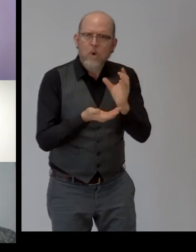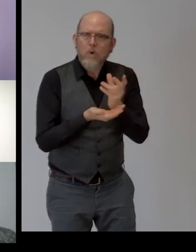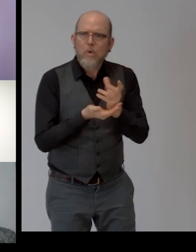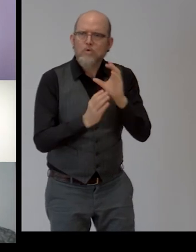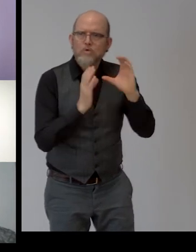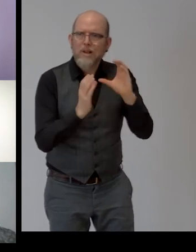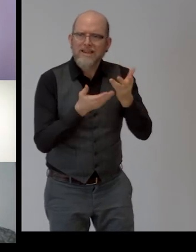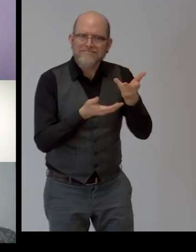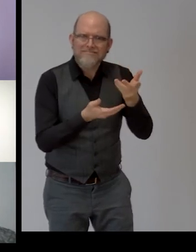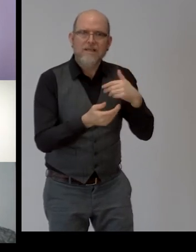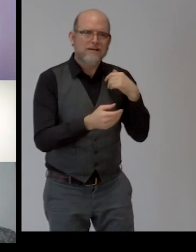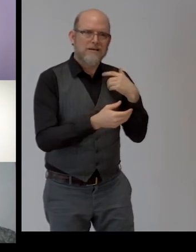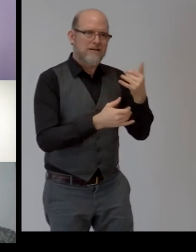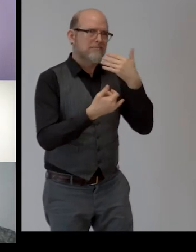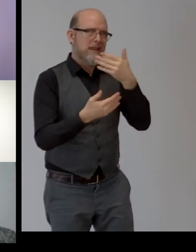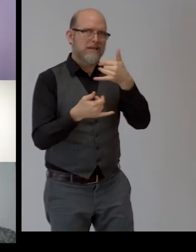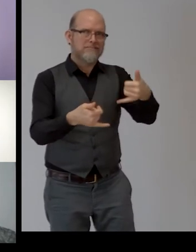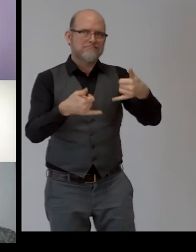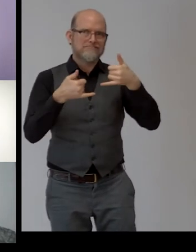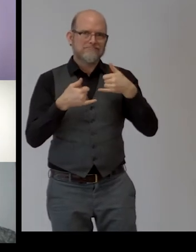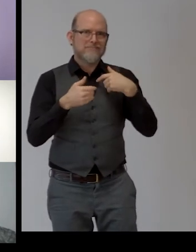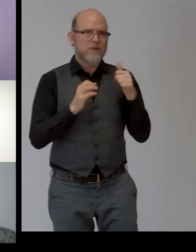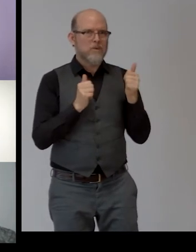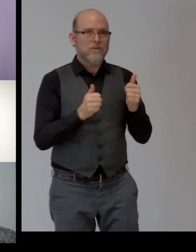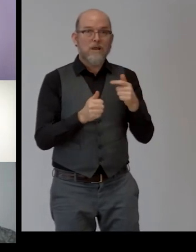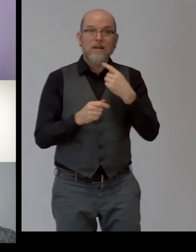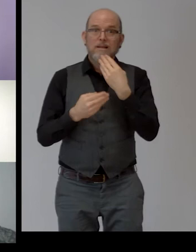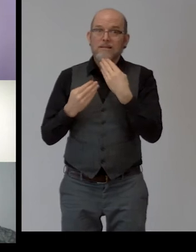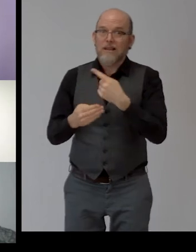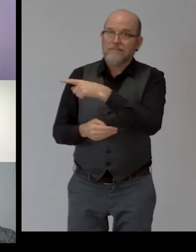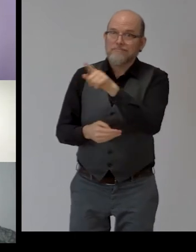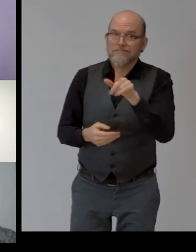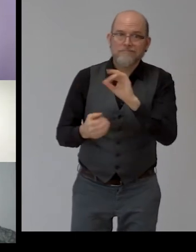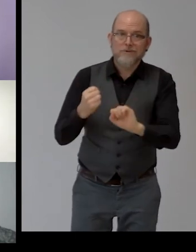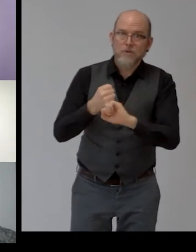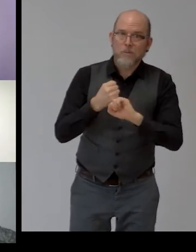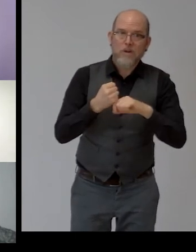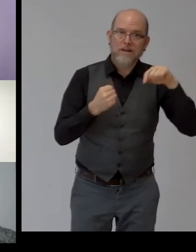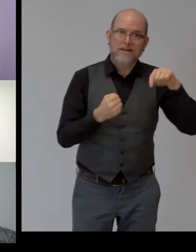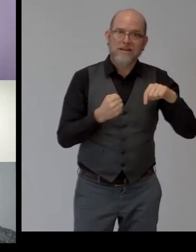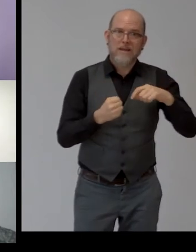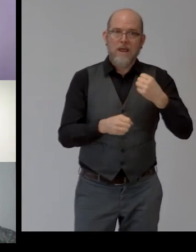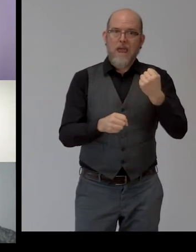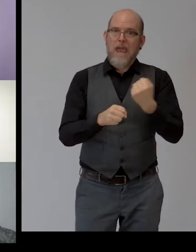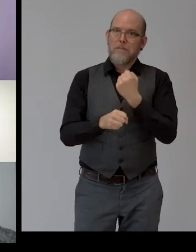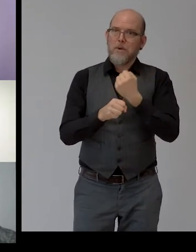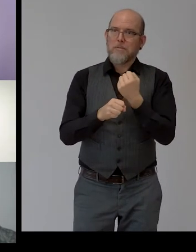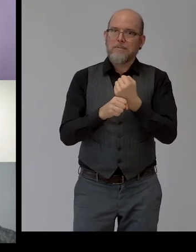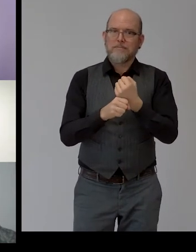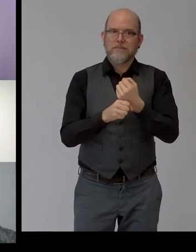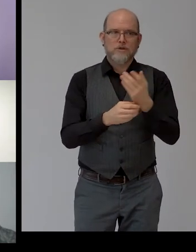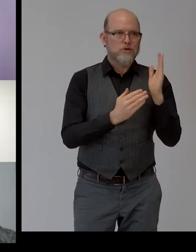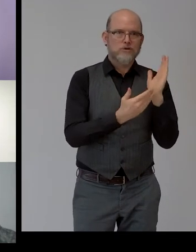And I wish to thank everyone who has made the supported employment service what it is today during these more than 25 years.